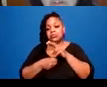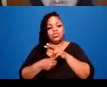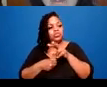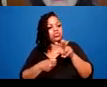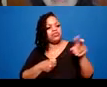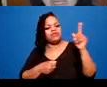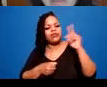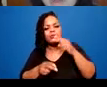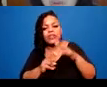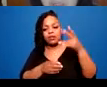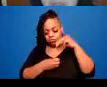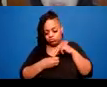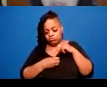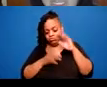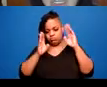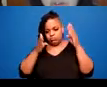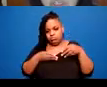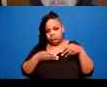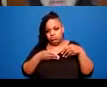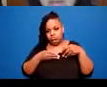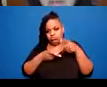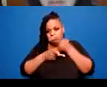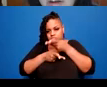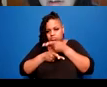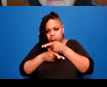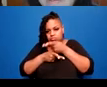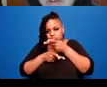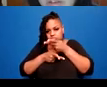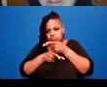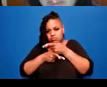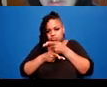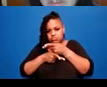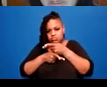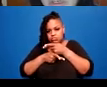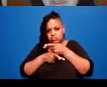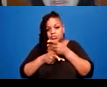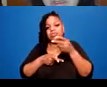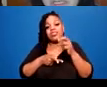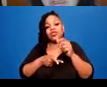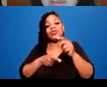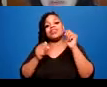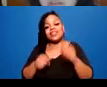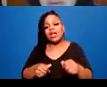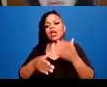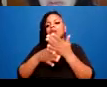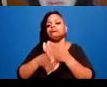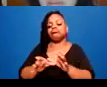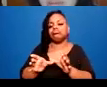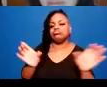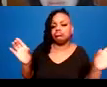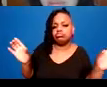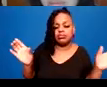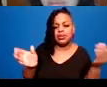constant pain and trauma, including that of colonization and white supremacy.